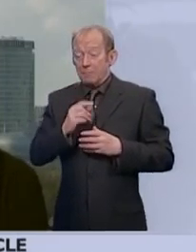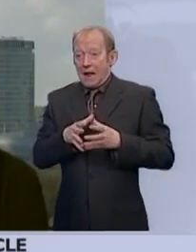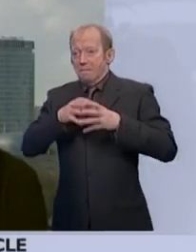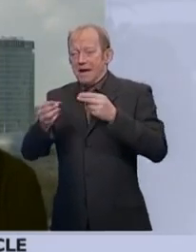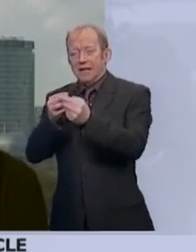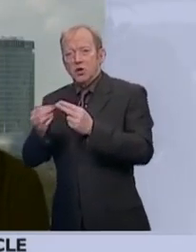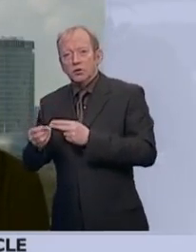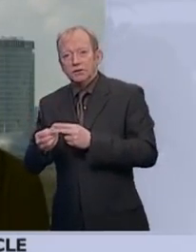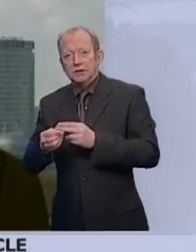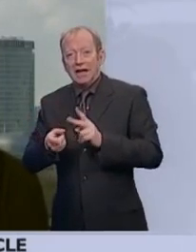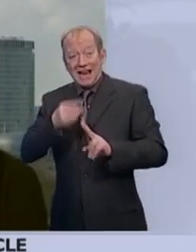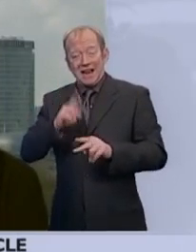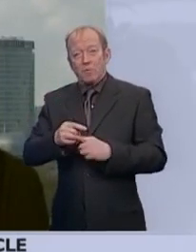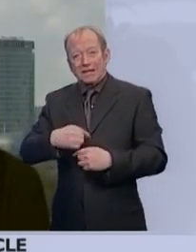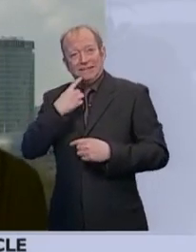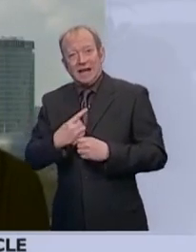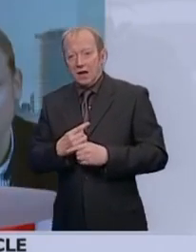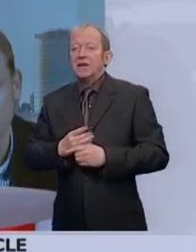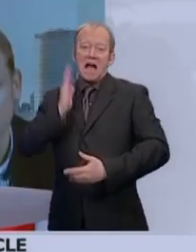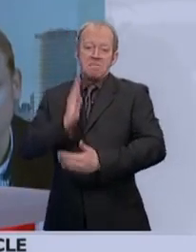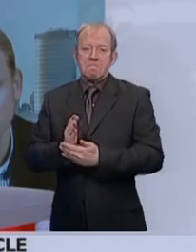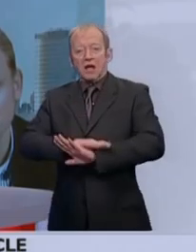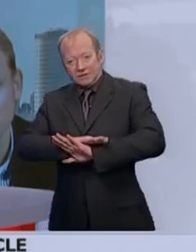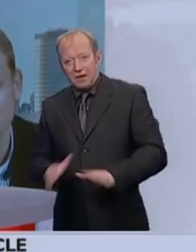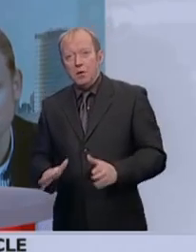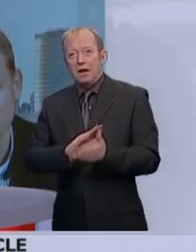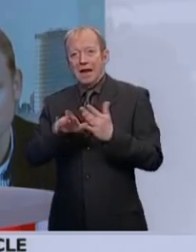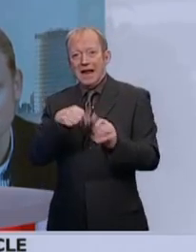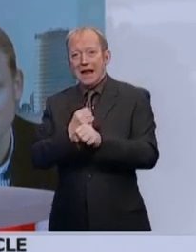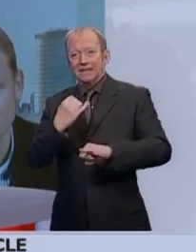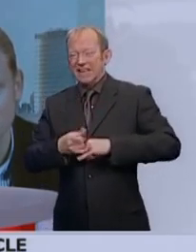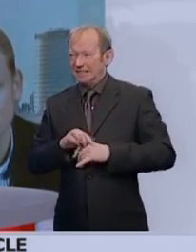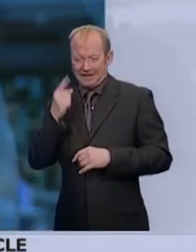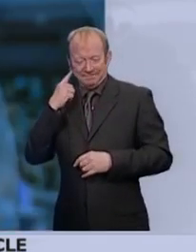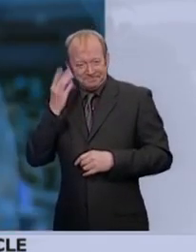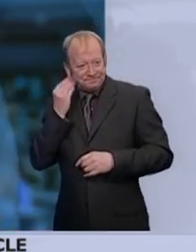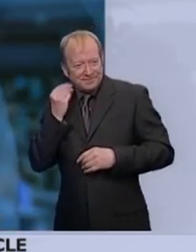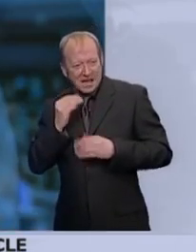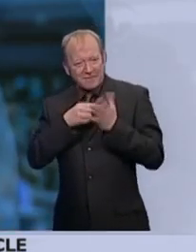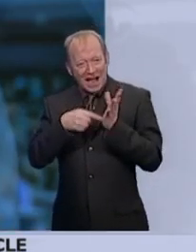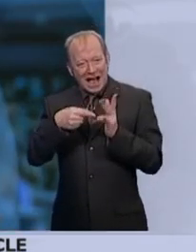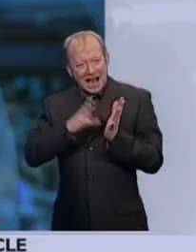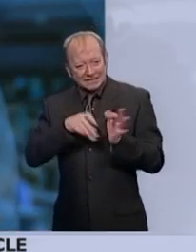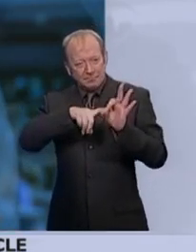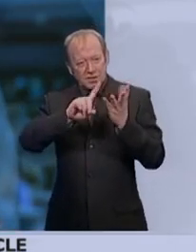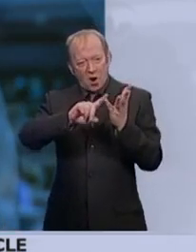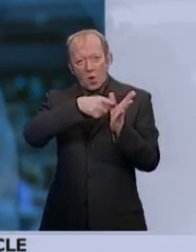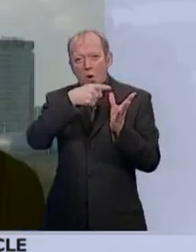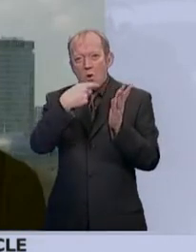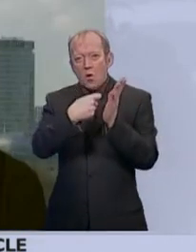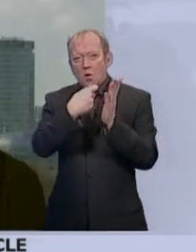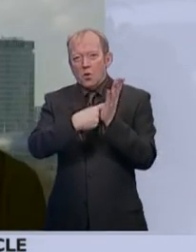actually finding the Higgs. Somebody who's much cleverer than me has just whispered in my ear, if we've had atoms, we've had quarks, what happens